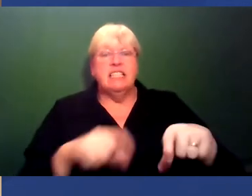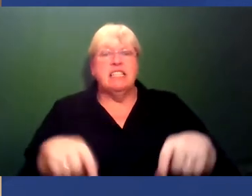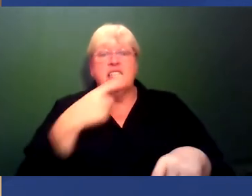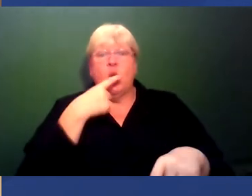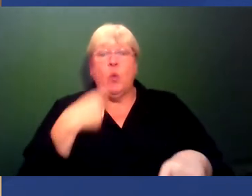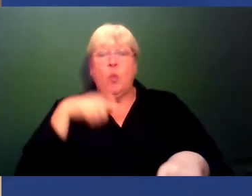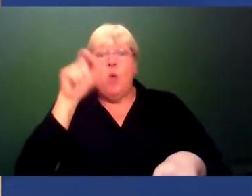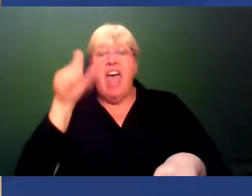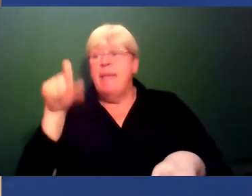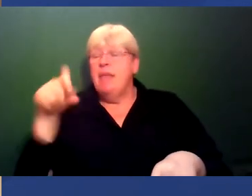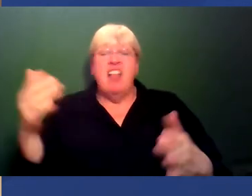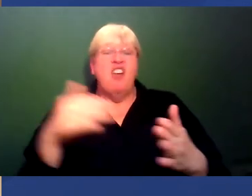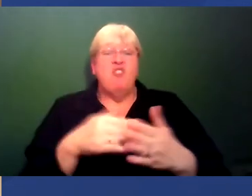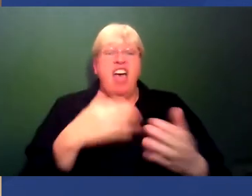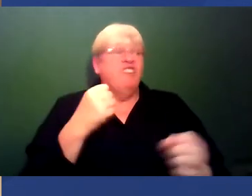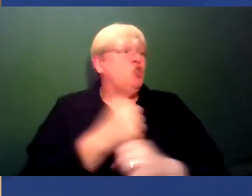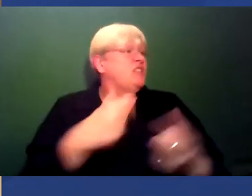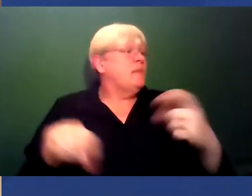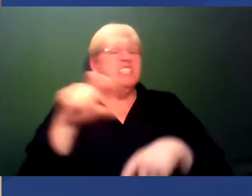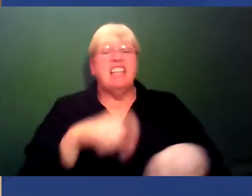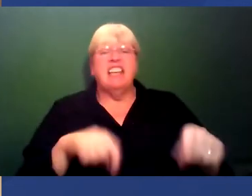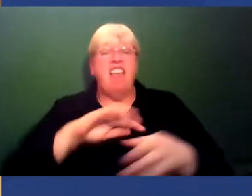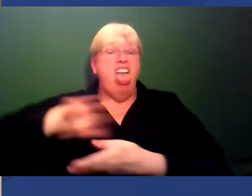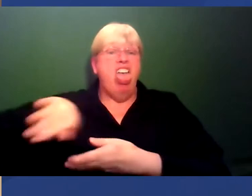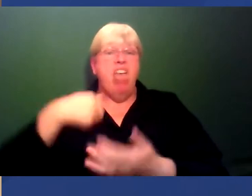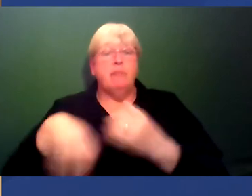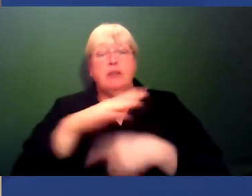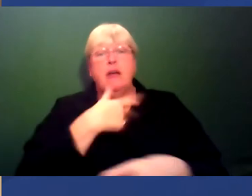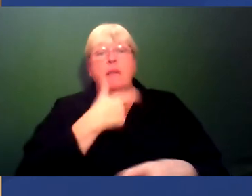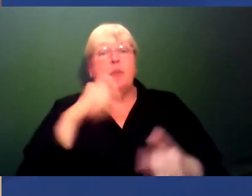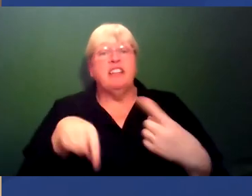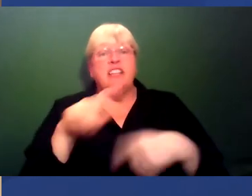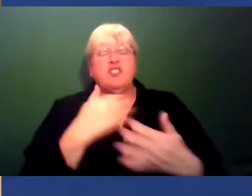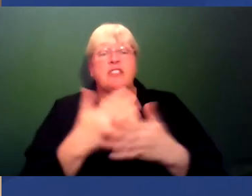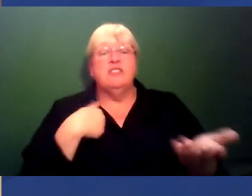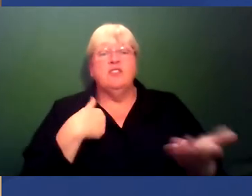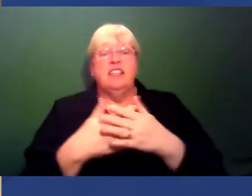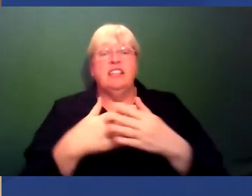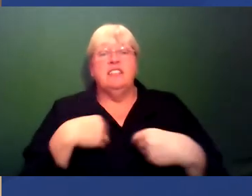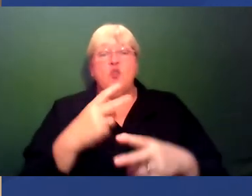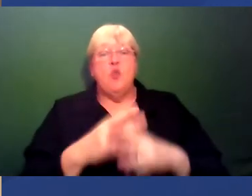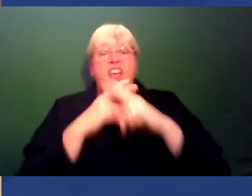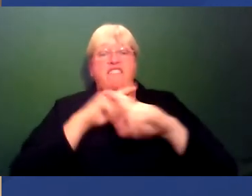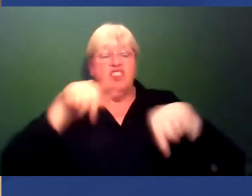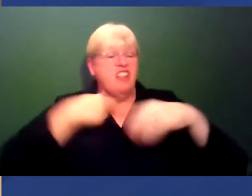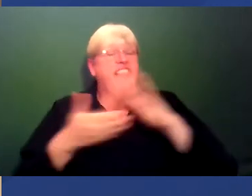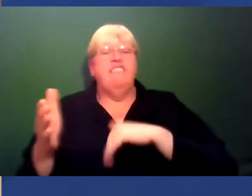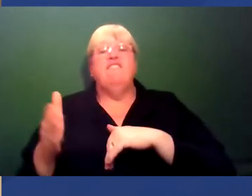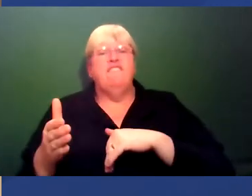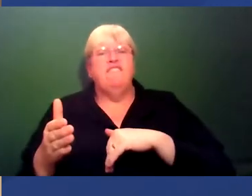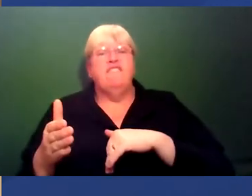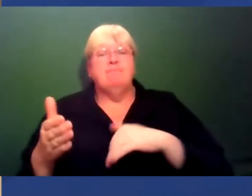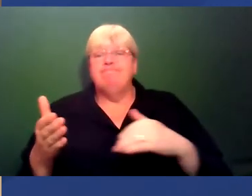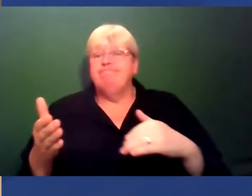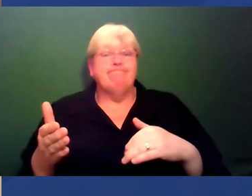country, do a bit of science, cut out the local population who they're notionally there to serve, all the academics already there and then leave. So